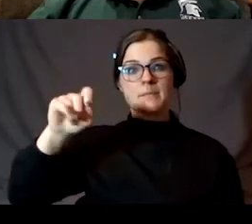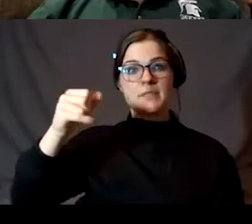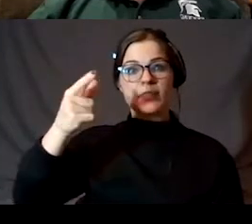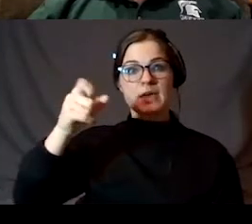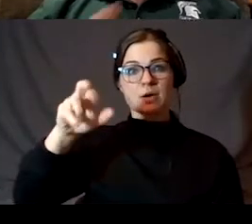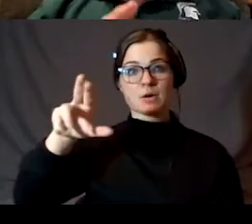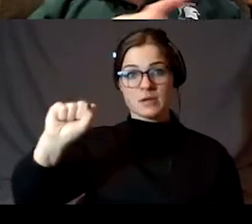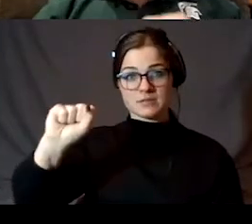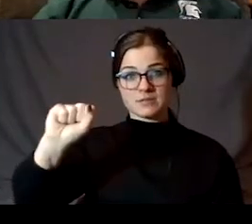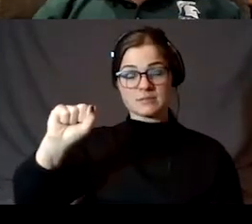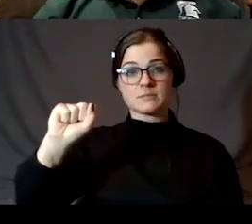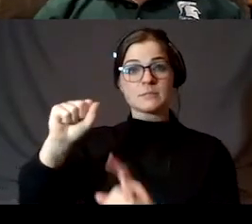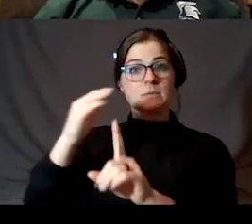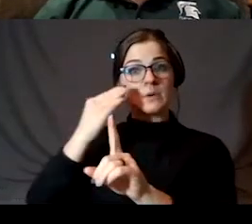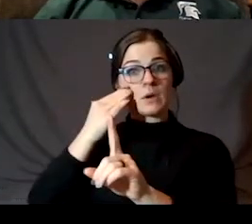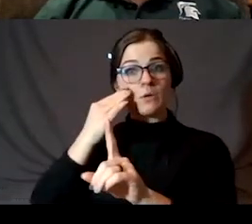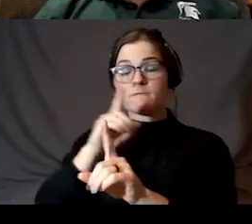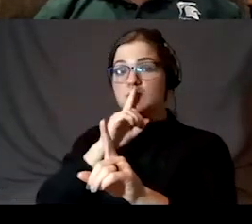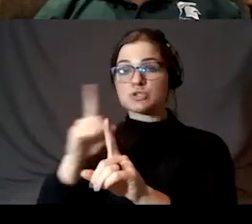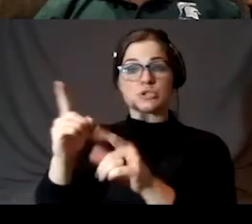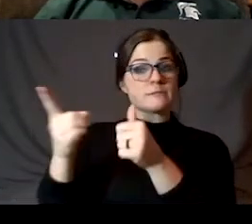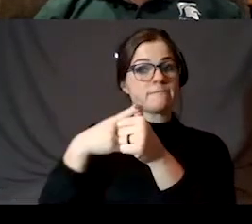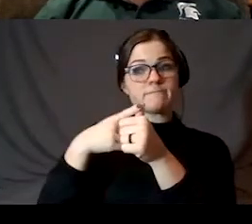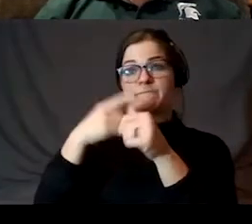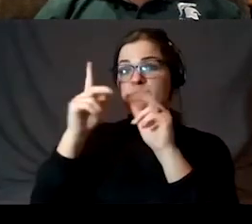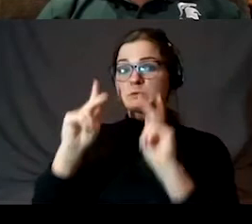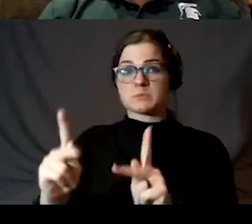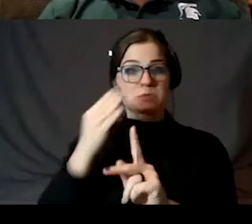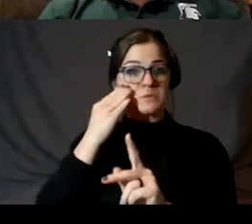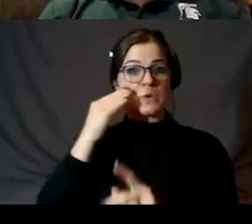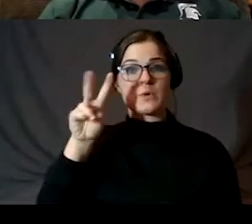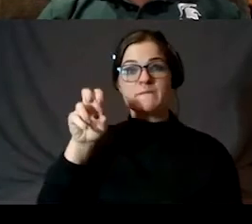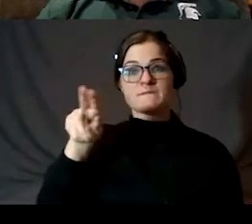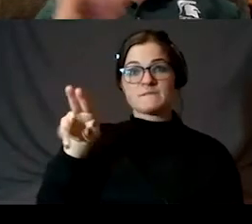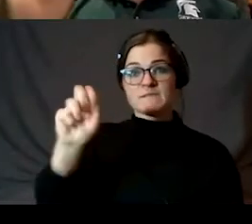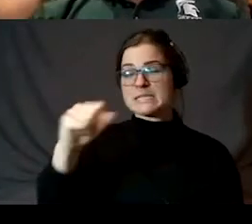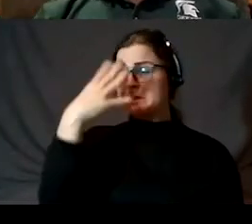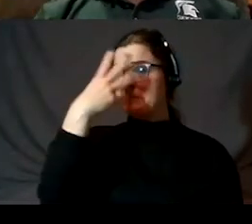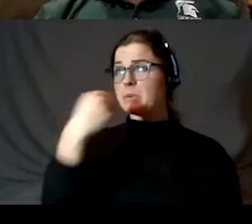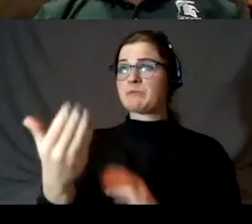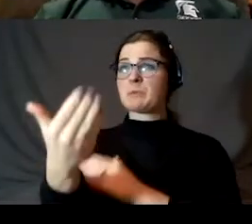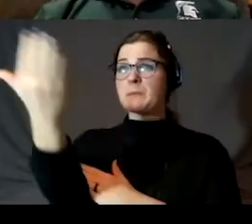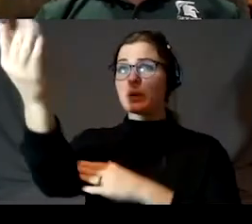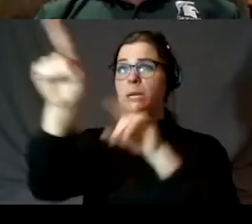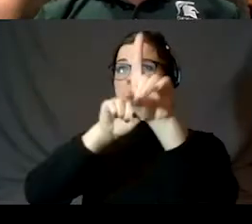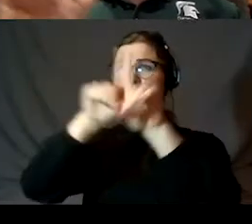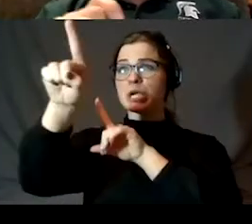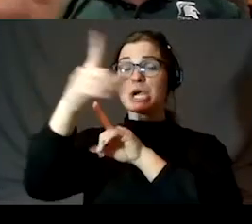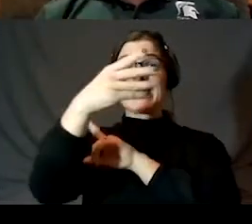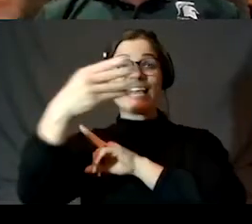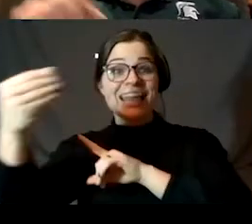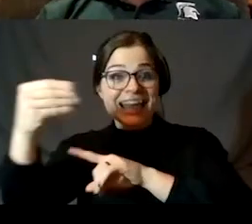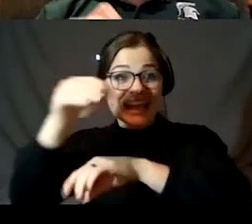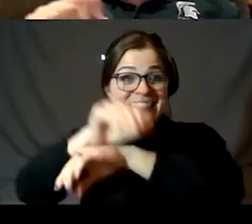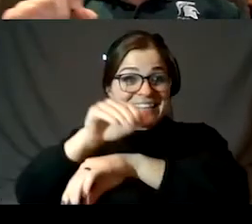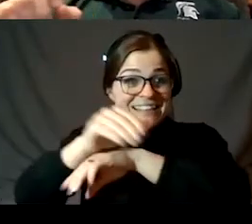for sure, the first person to ever figure out that Venus is that beautiful morning star, and that evening star, that they